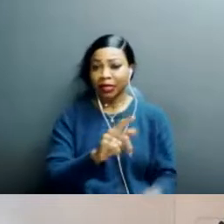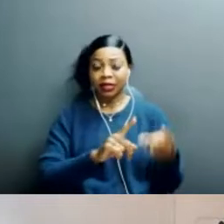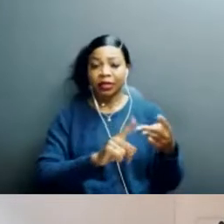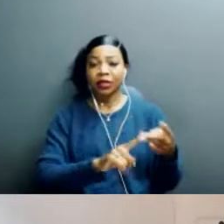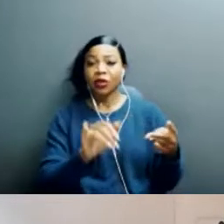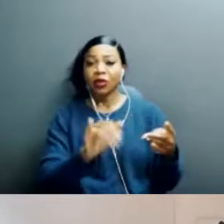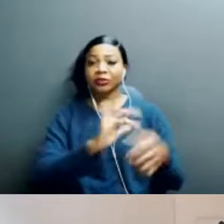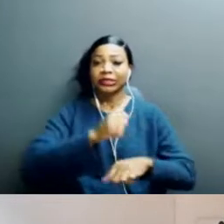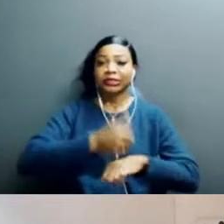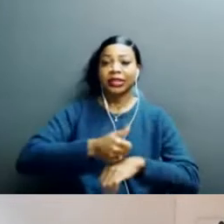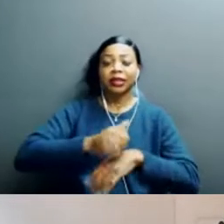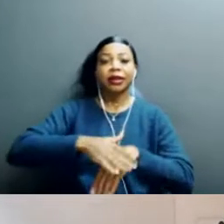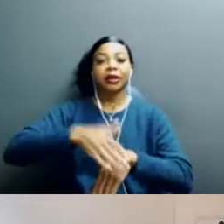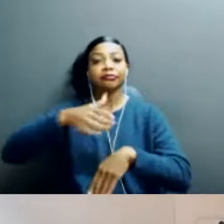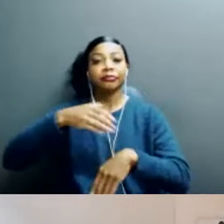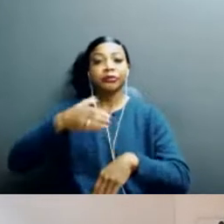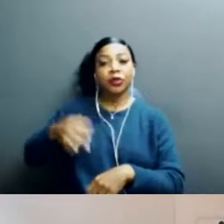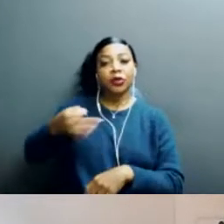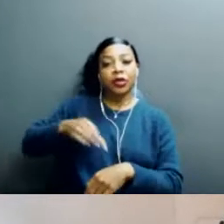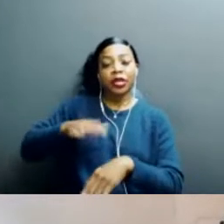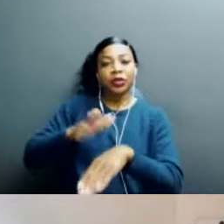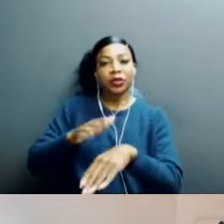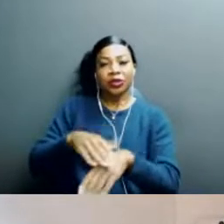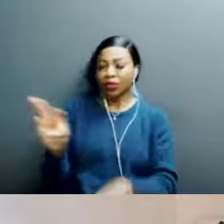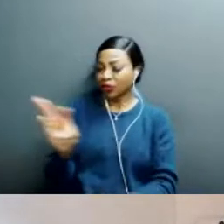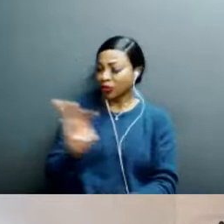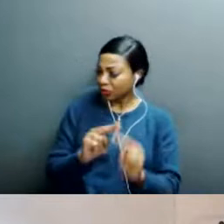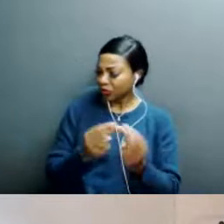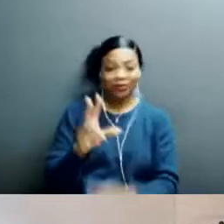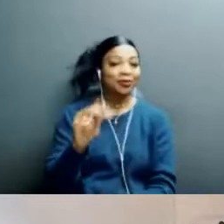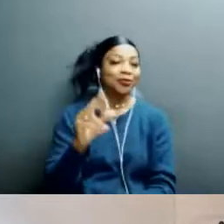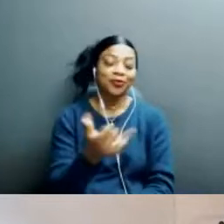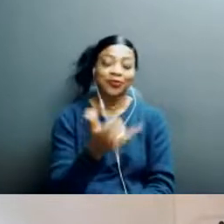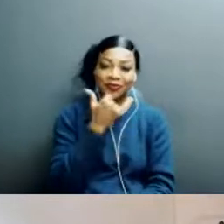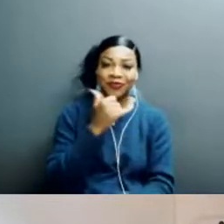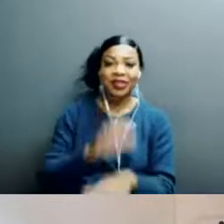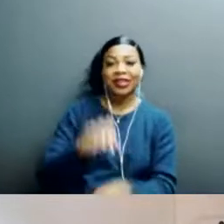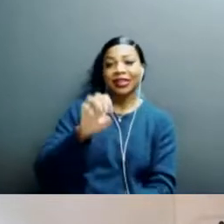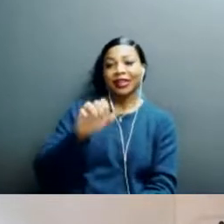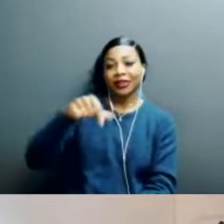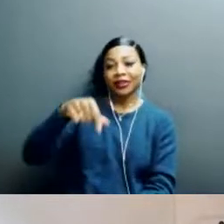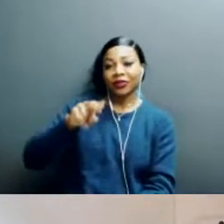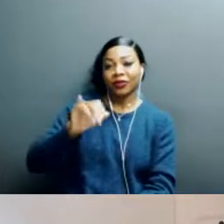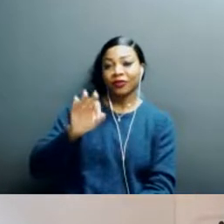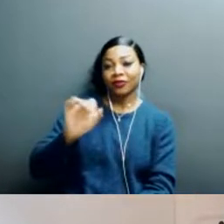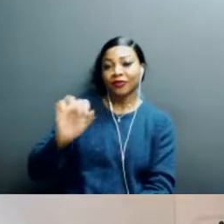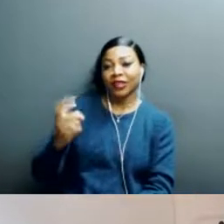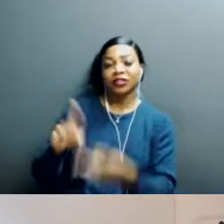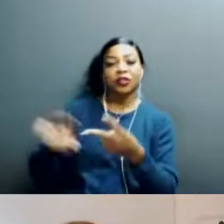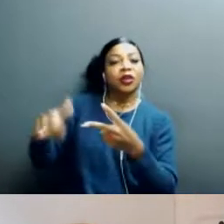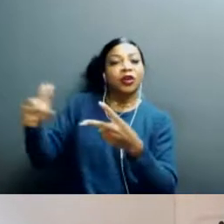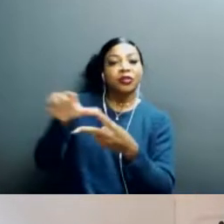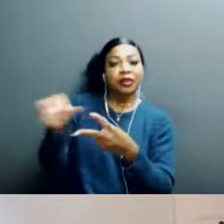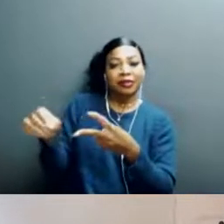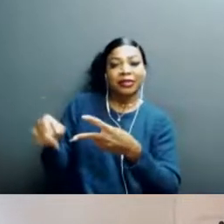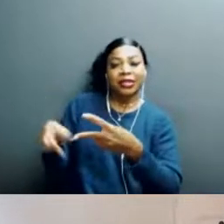credit alerts with, uh, Western, not Western Union, the other one, Equifax and, uh, the other big guy, uh, and get